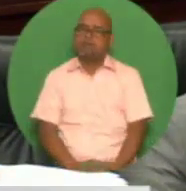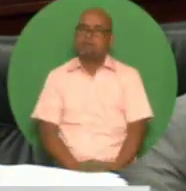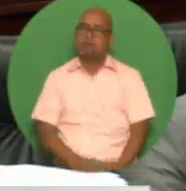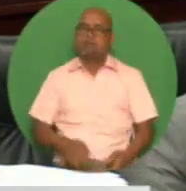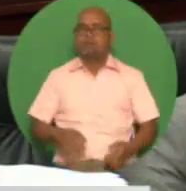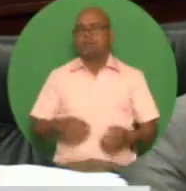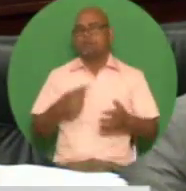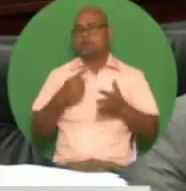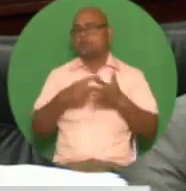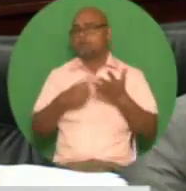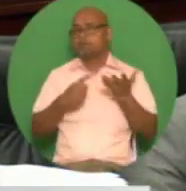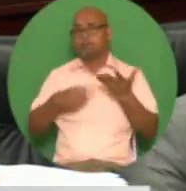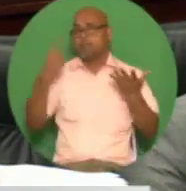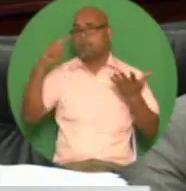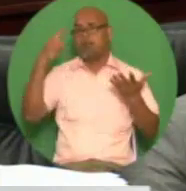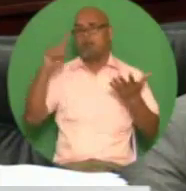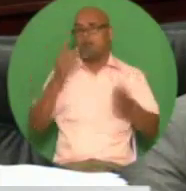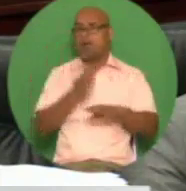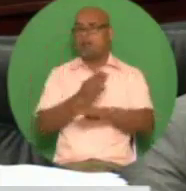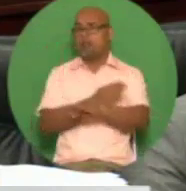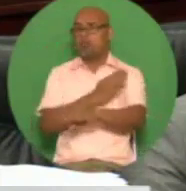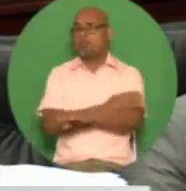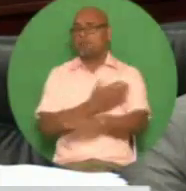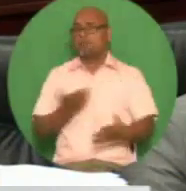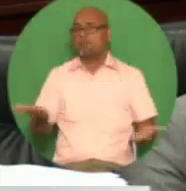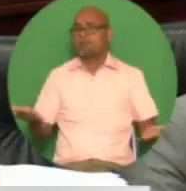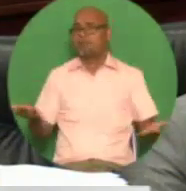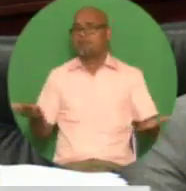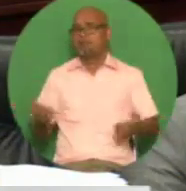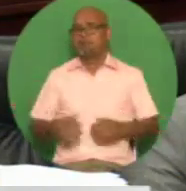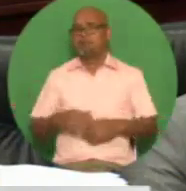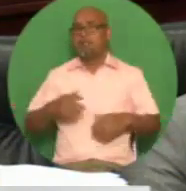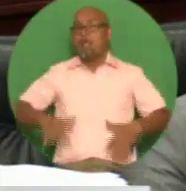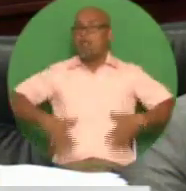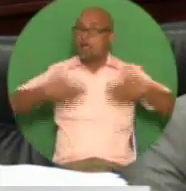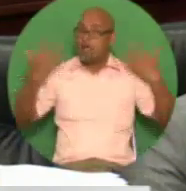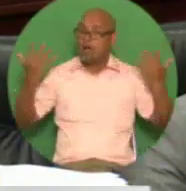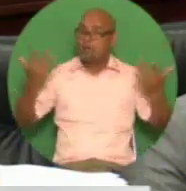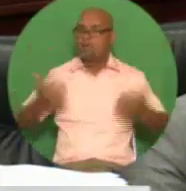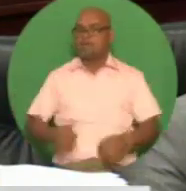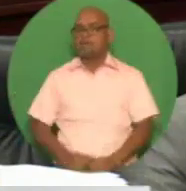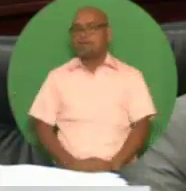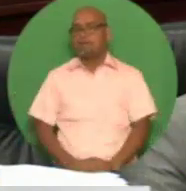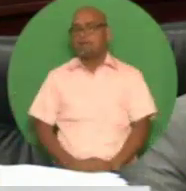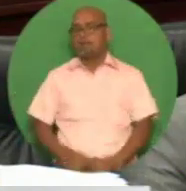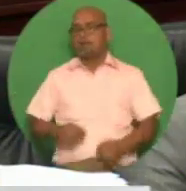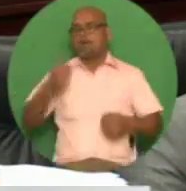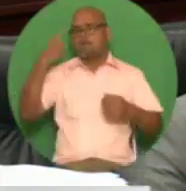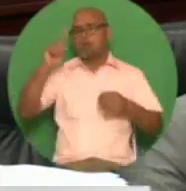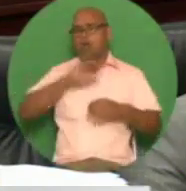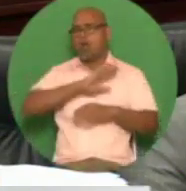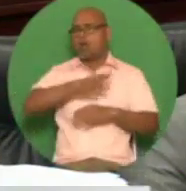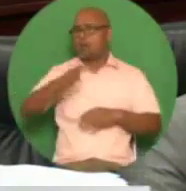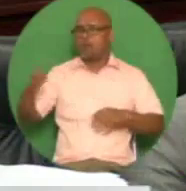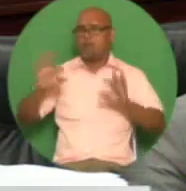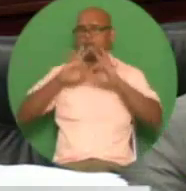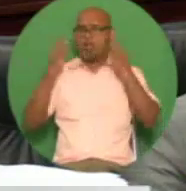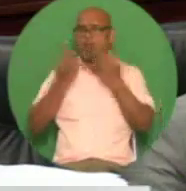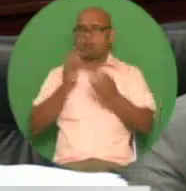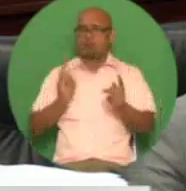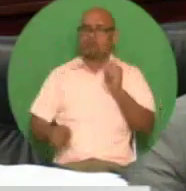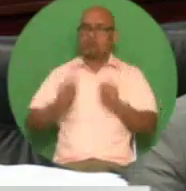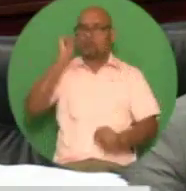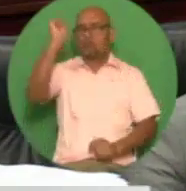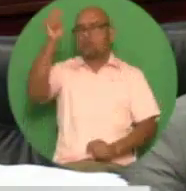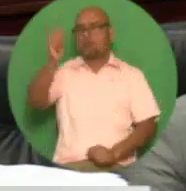are designed to prove the welfare and livelihood of our working and vulnerable families the cost has been estimated